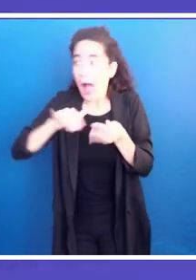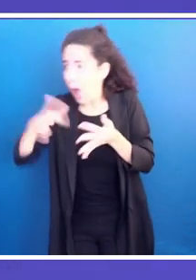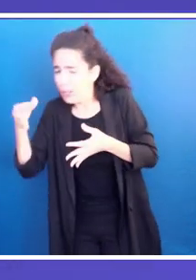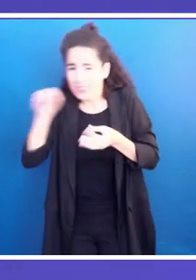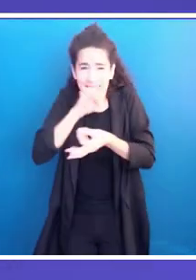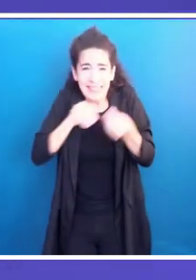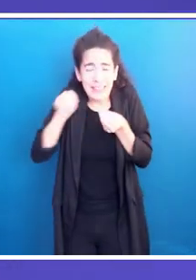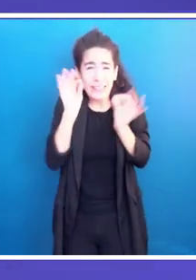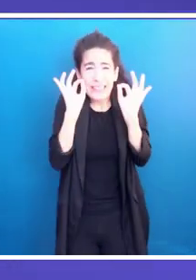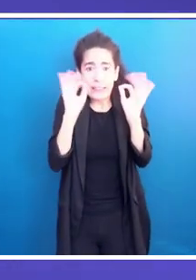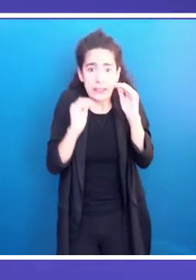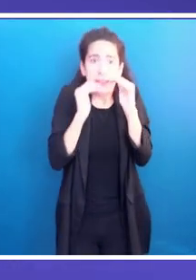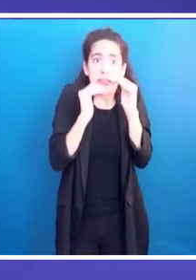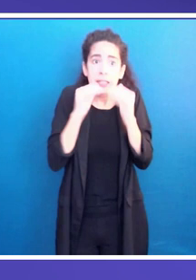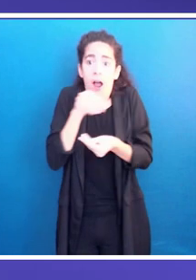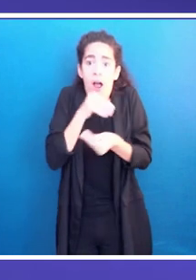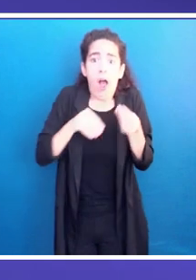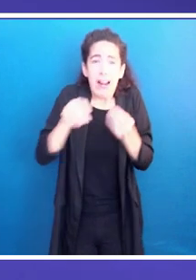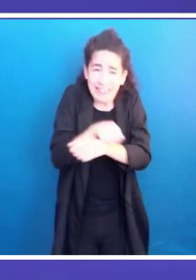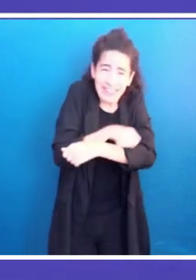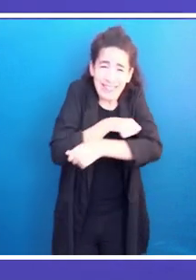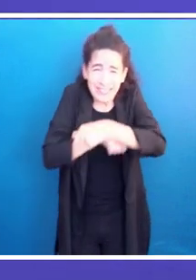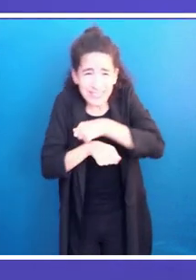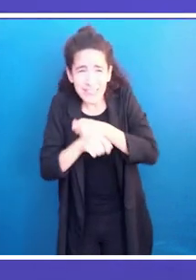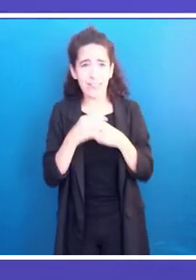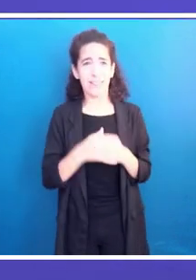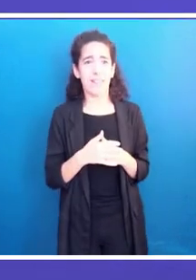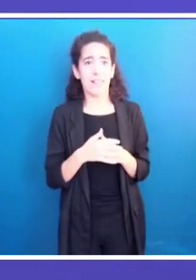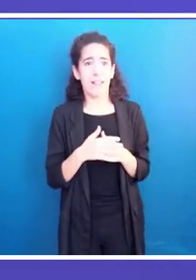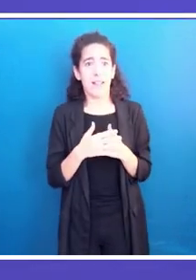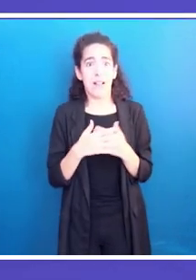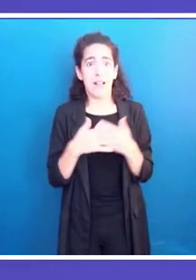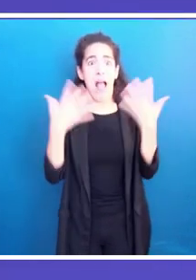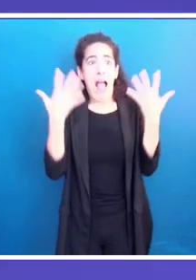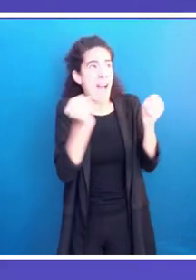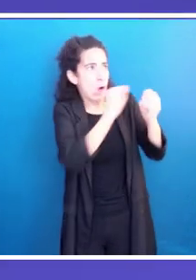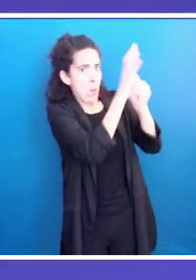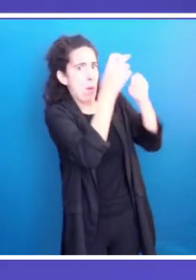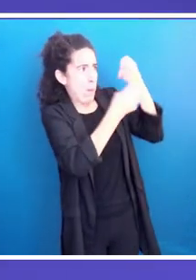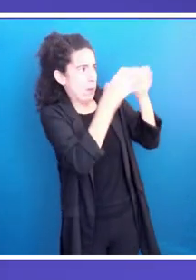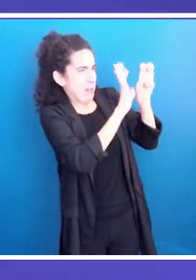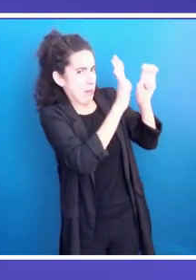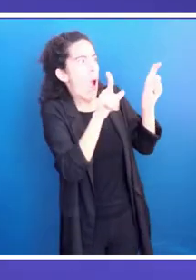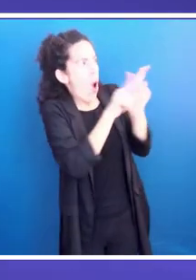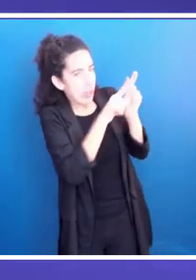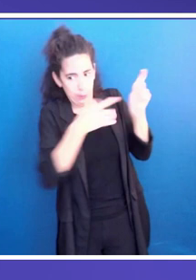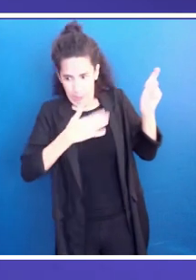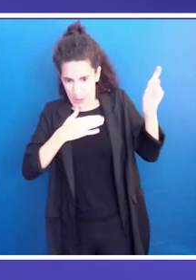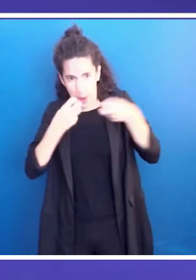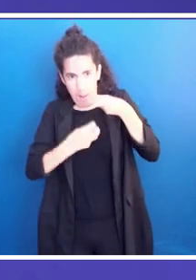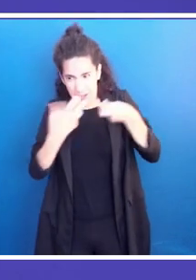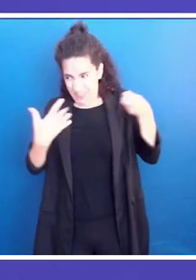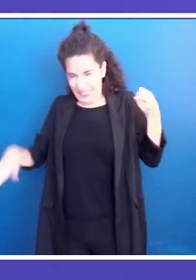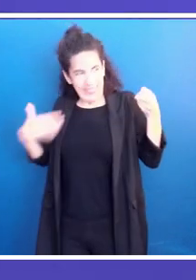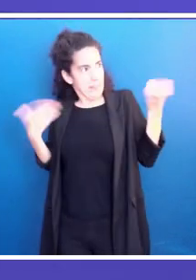but this comes on top of all the crisis such as the housing crisis. So in Marseille and representing the city council